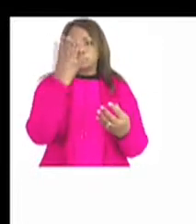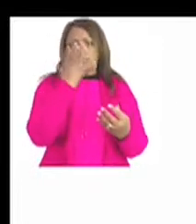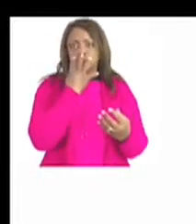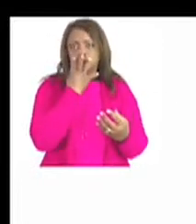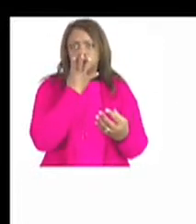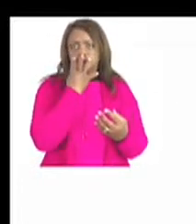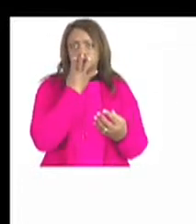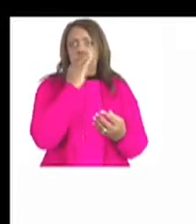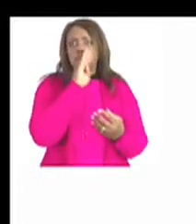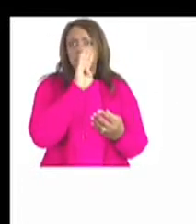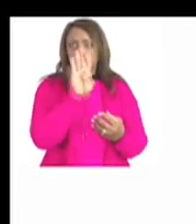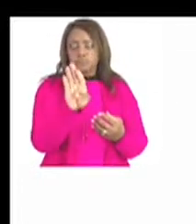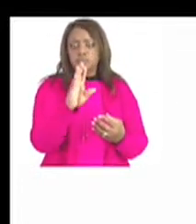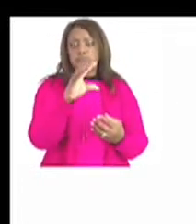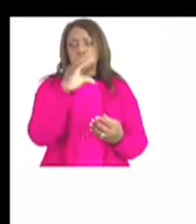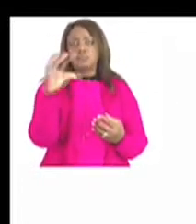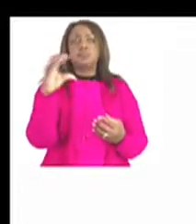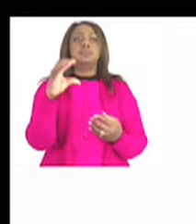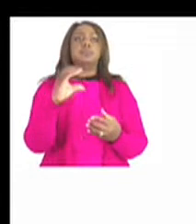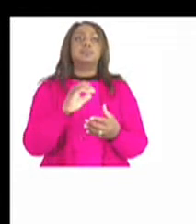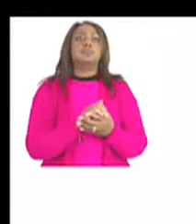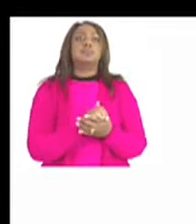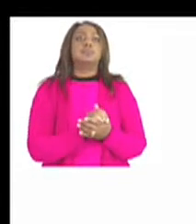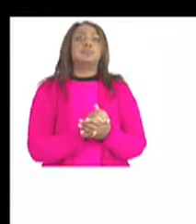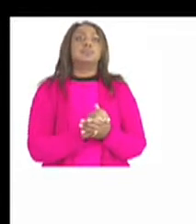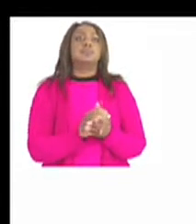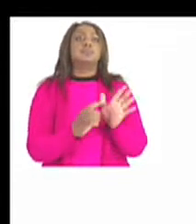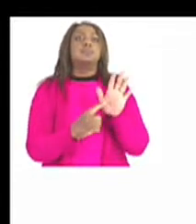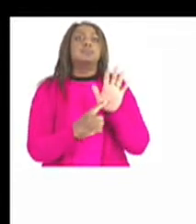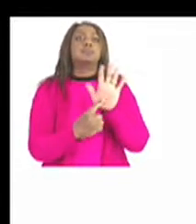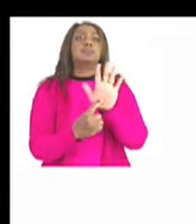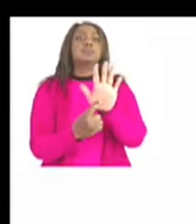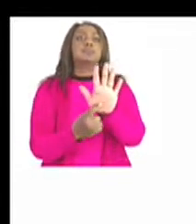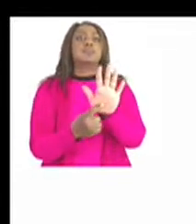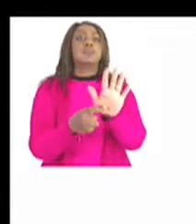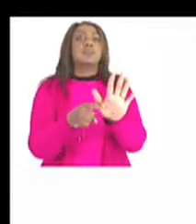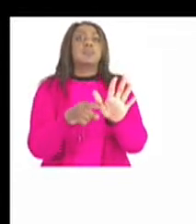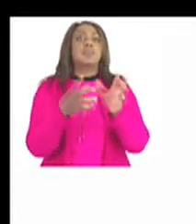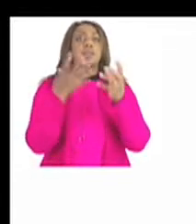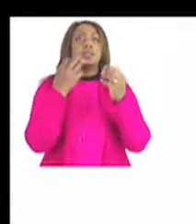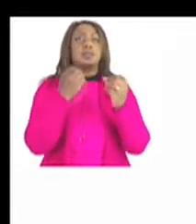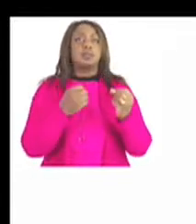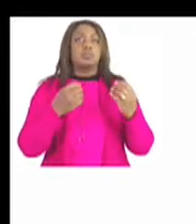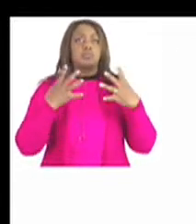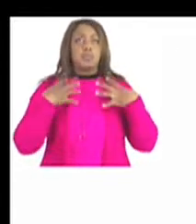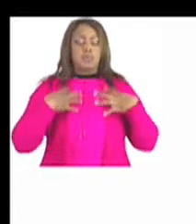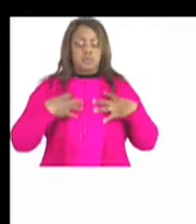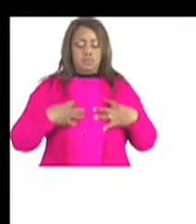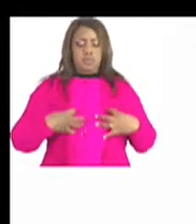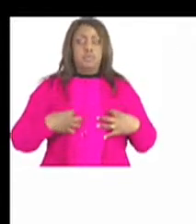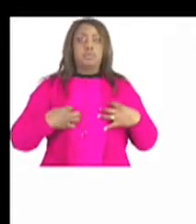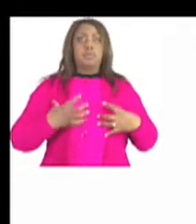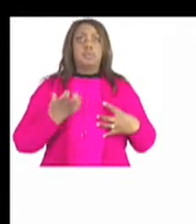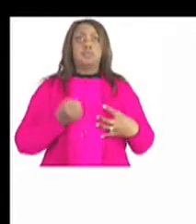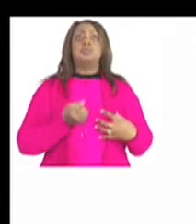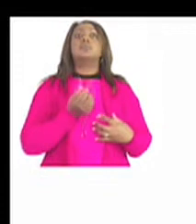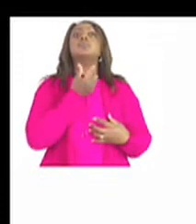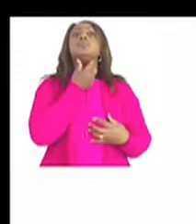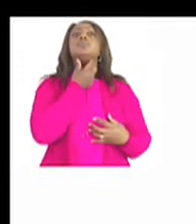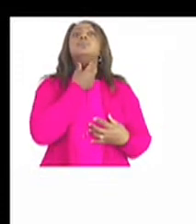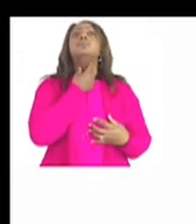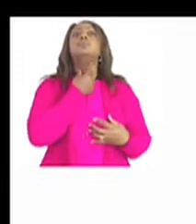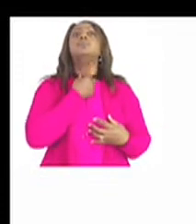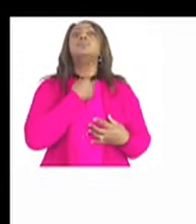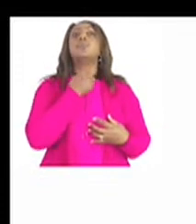it's it shows a picture that consists of the lungs the trachea that long pipe there